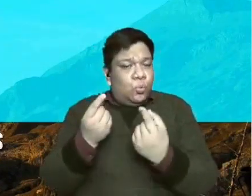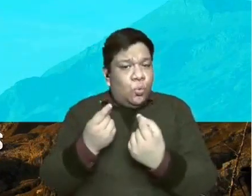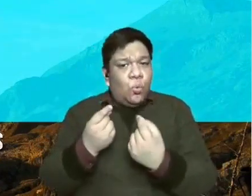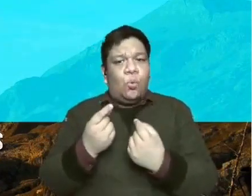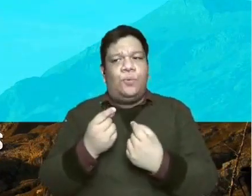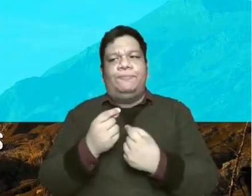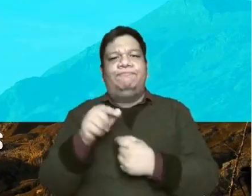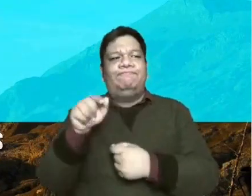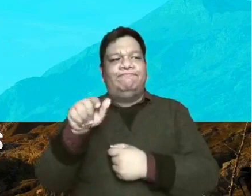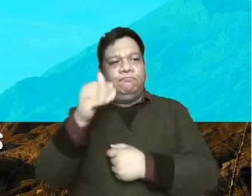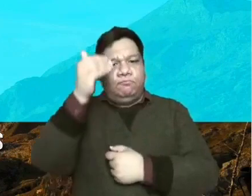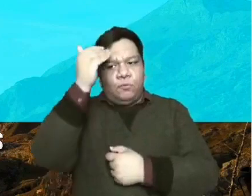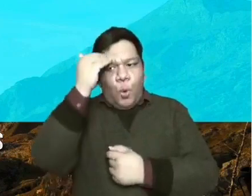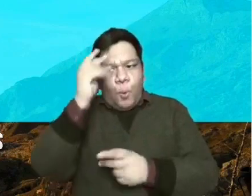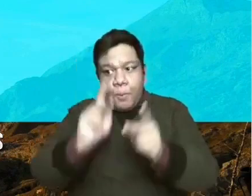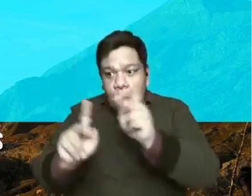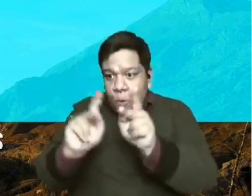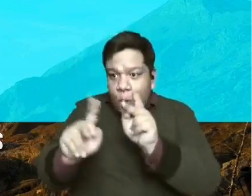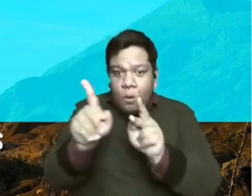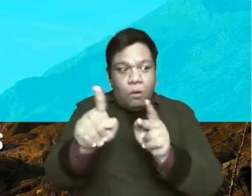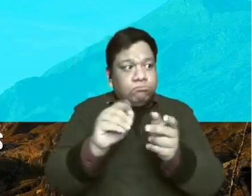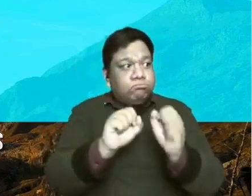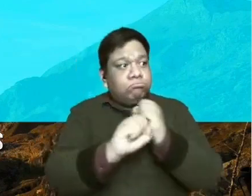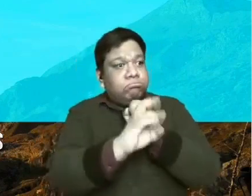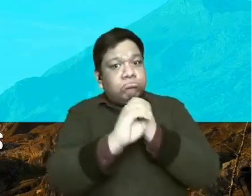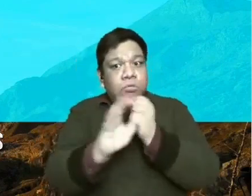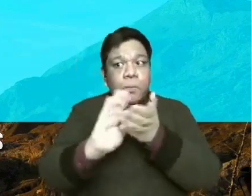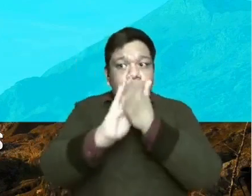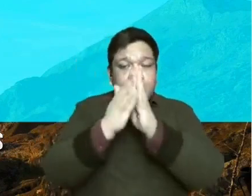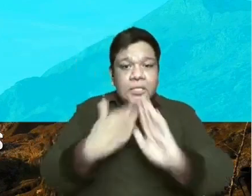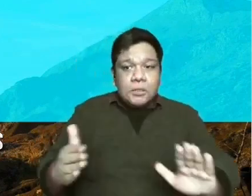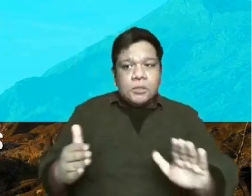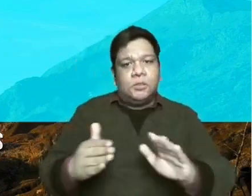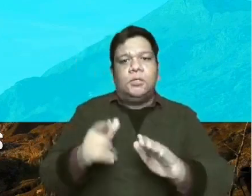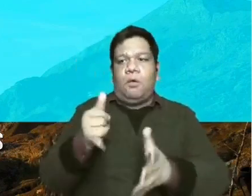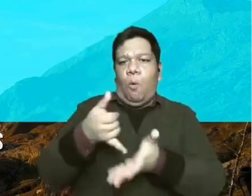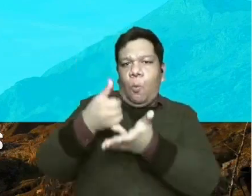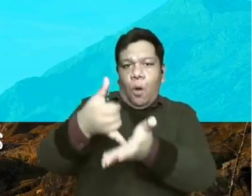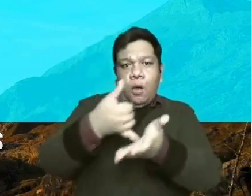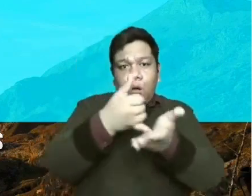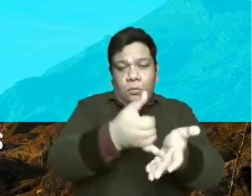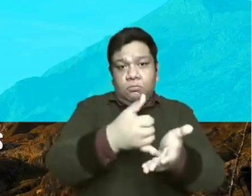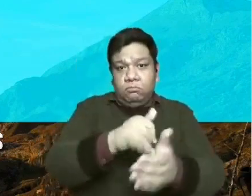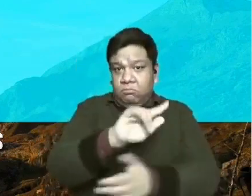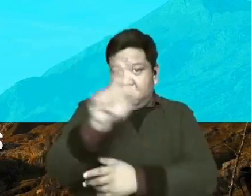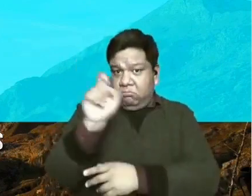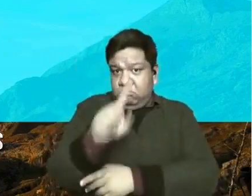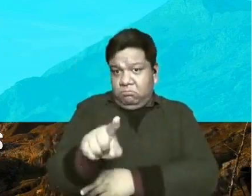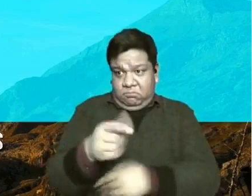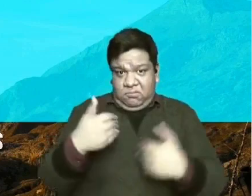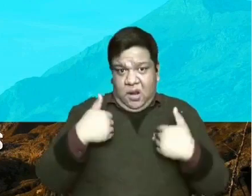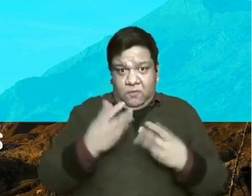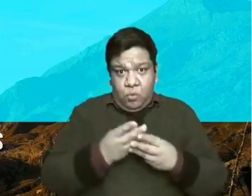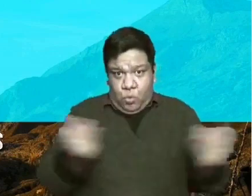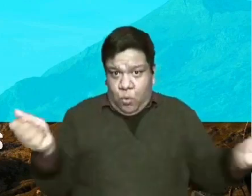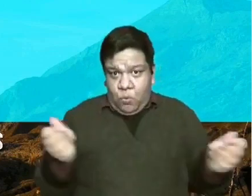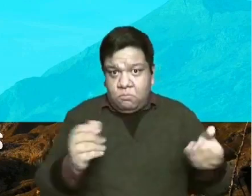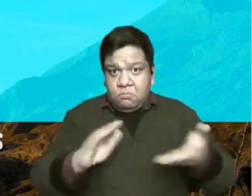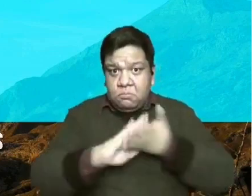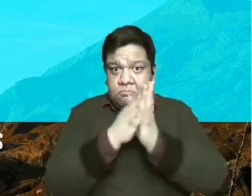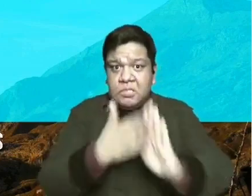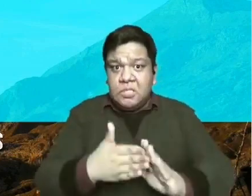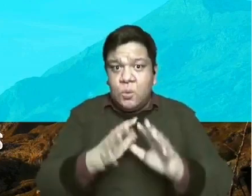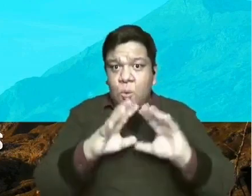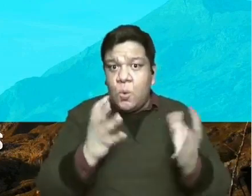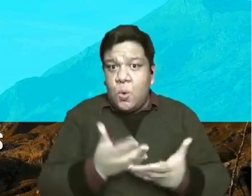promotion of peace. It's been a century ago, and did it really find the solution to the word peace today?